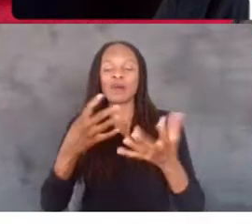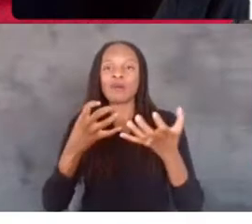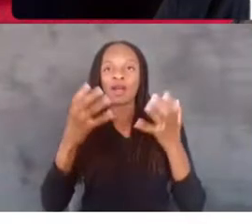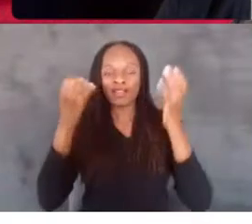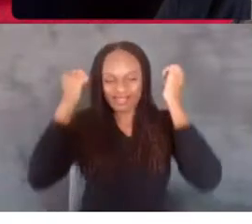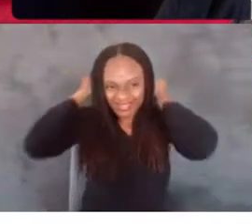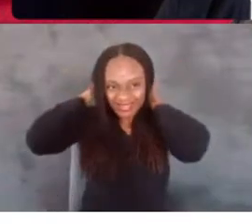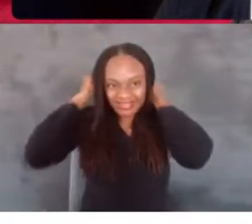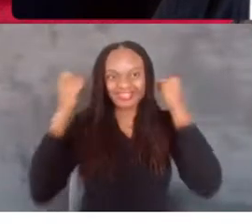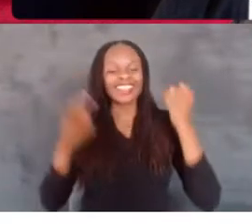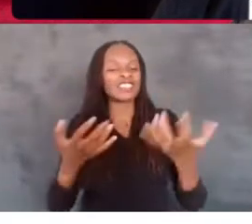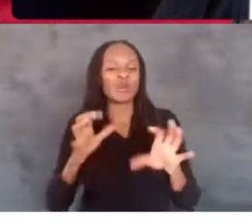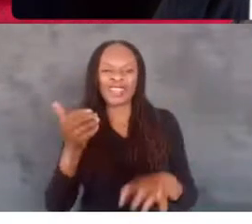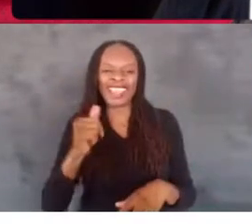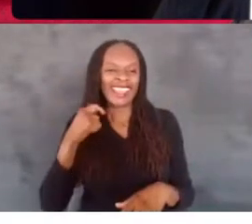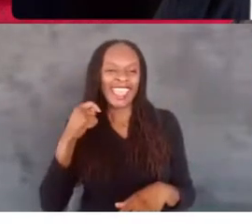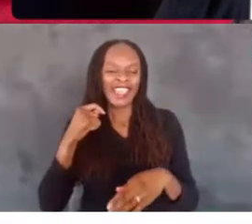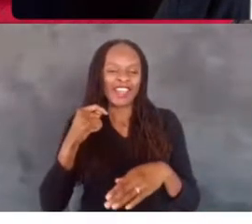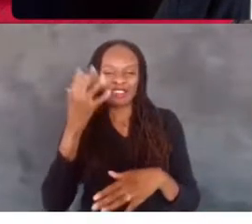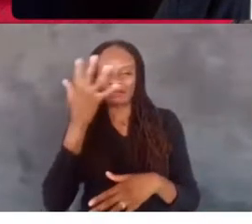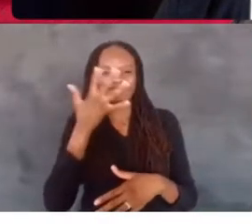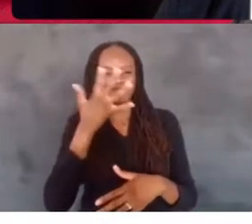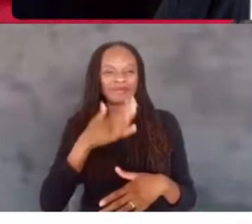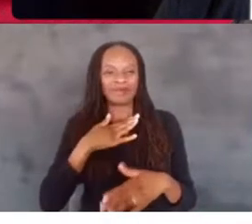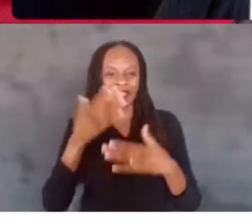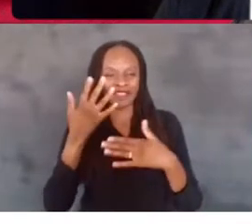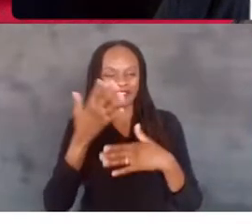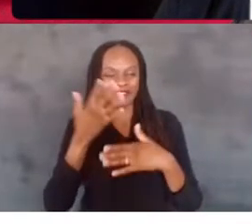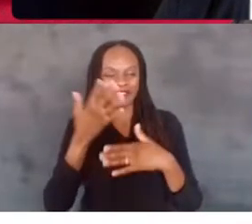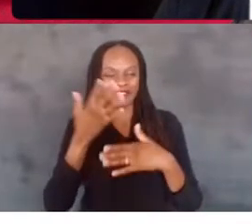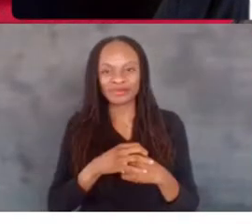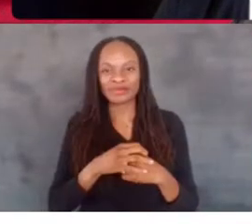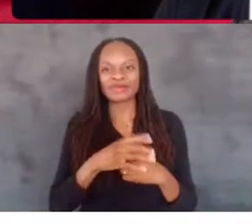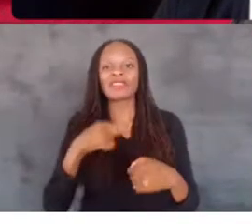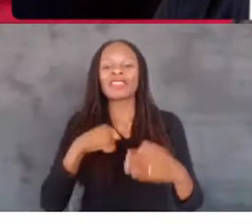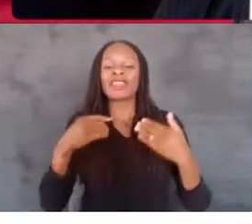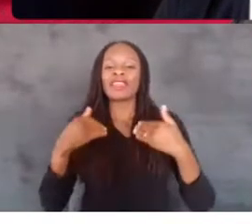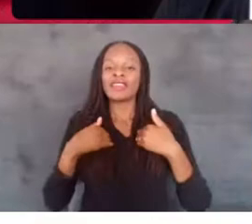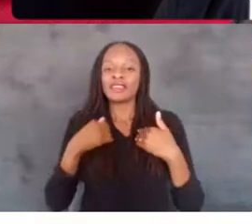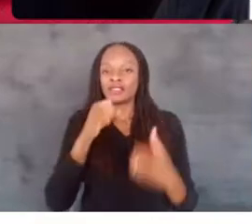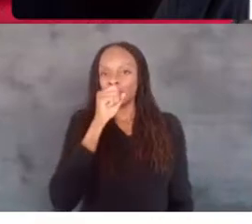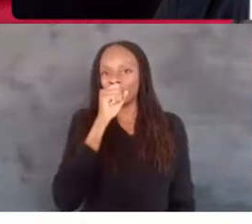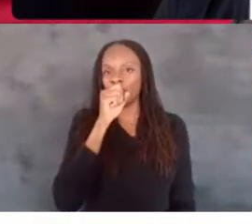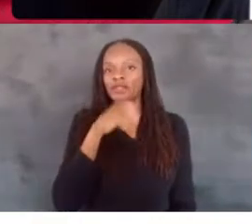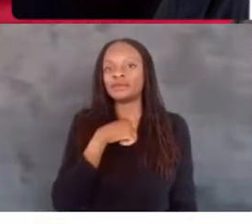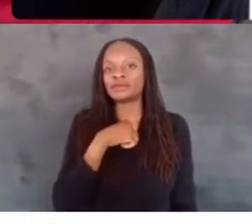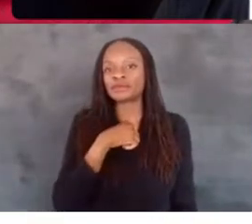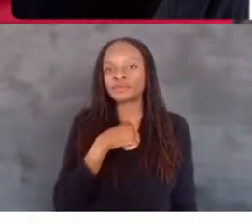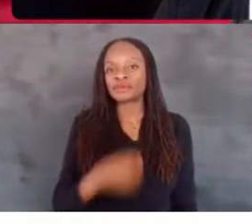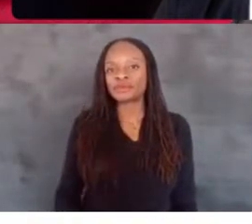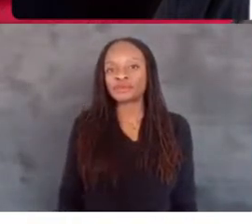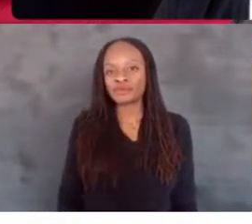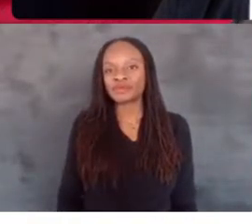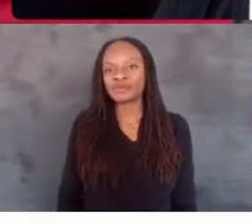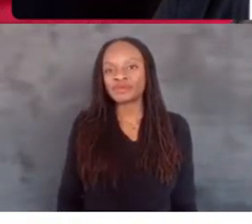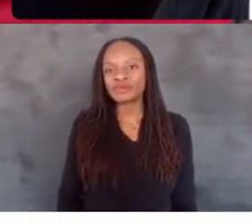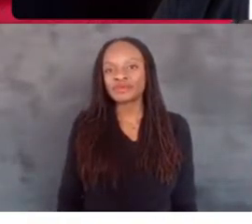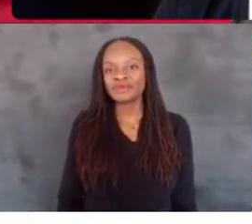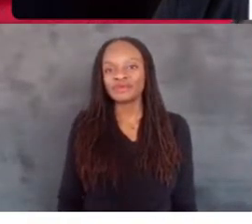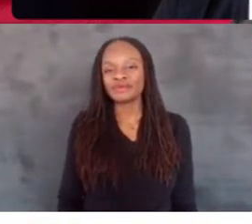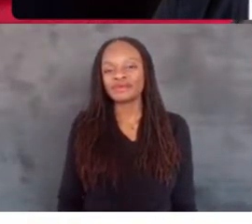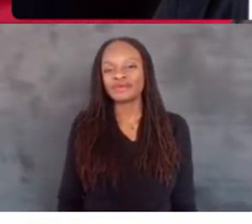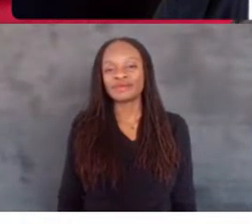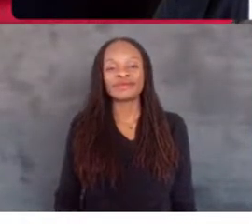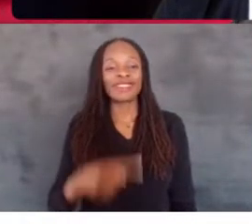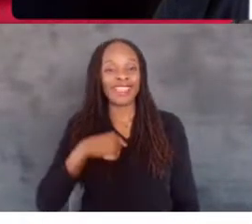hair in my face. And I am wearing, I am, I am wearing